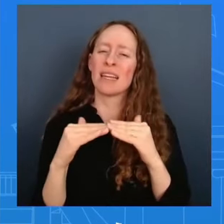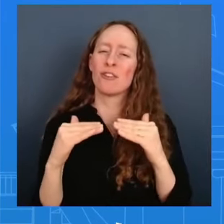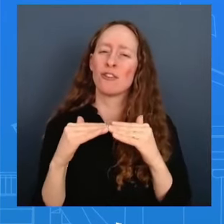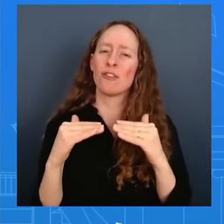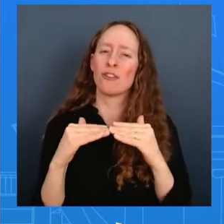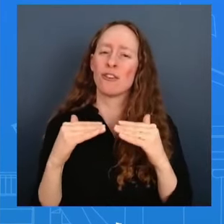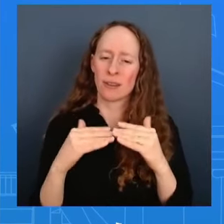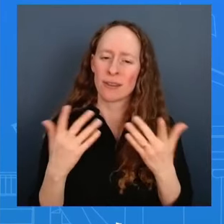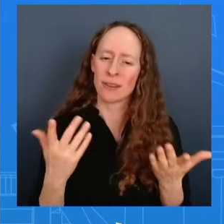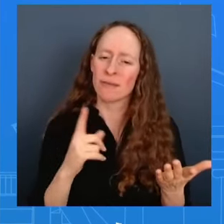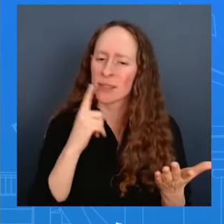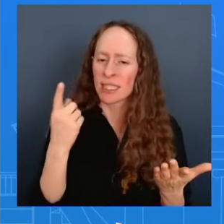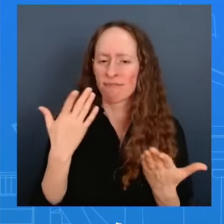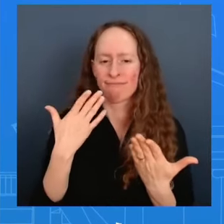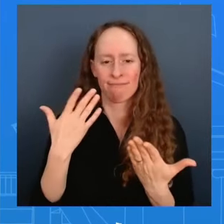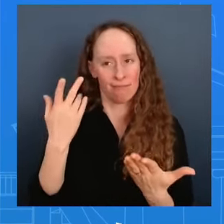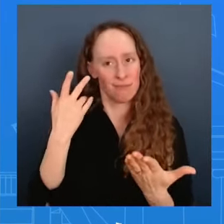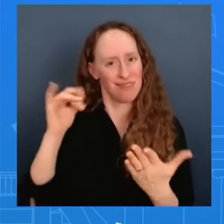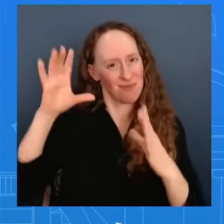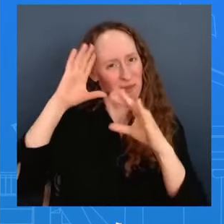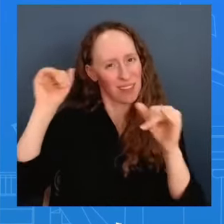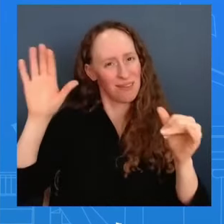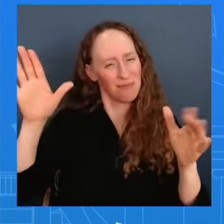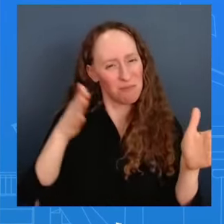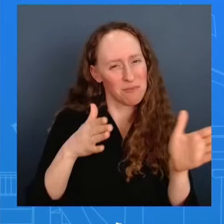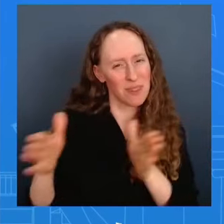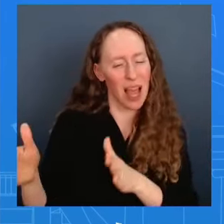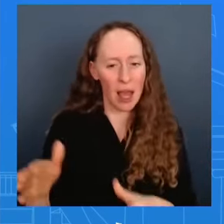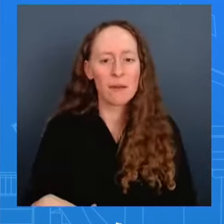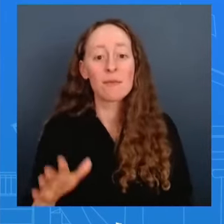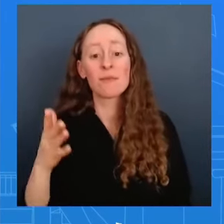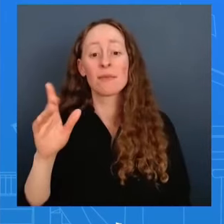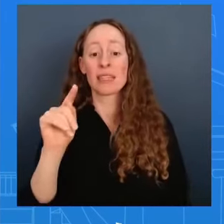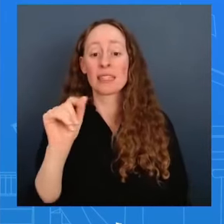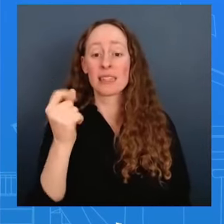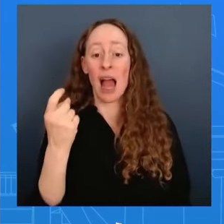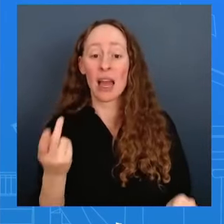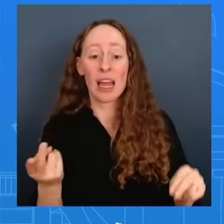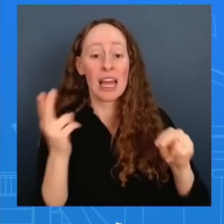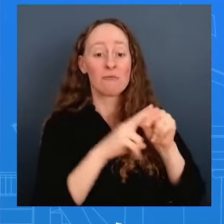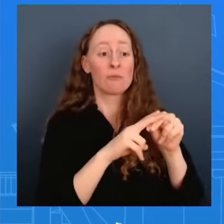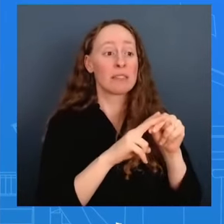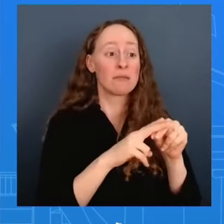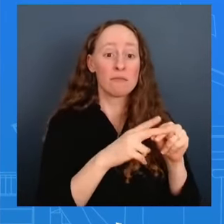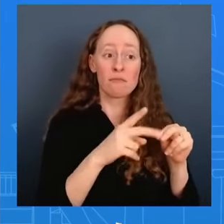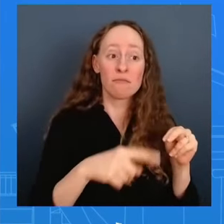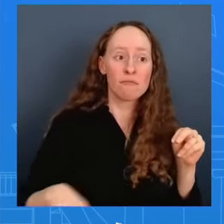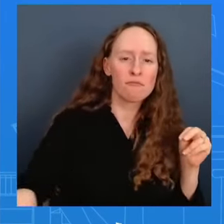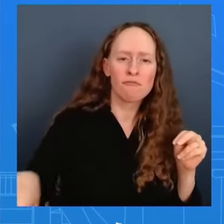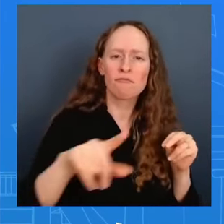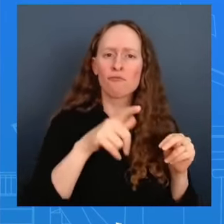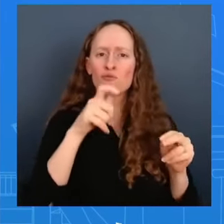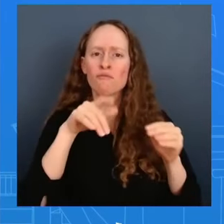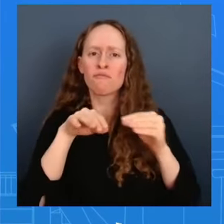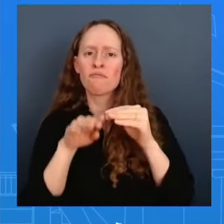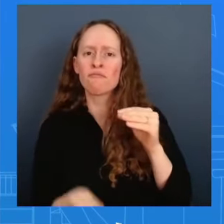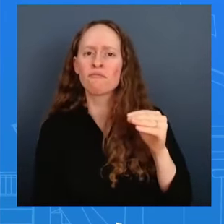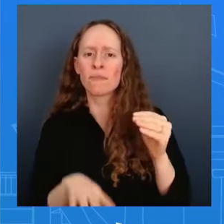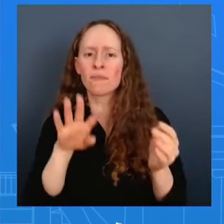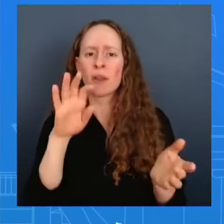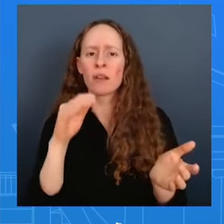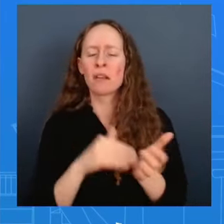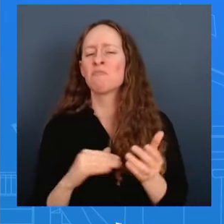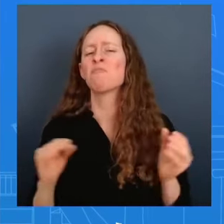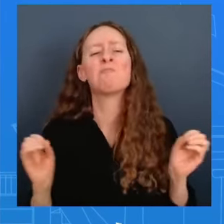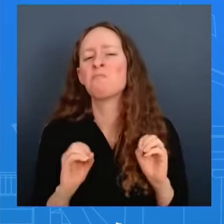that we do not want see a tax increase increase for anyone making uh under four hundred thousand dollars that has also been uh our our approach